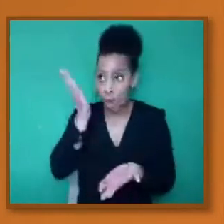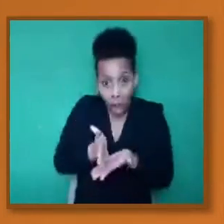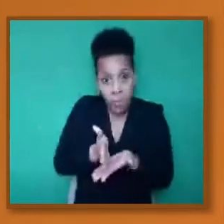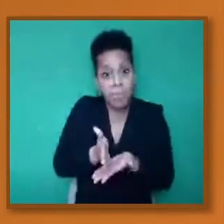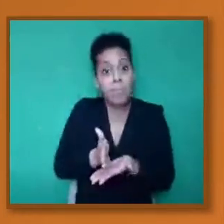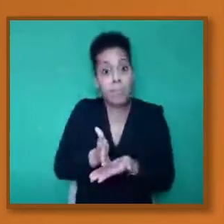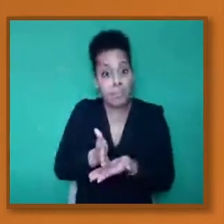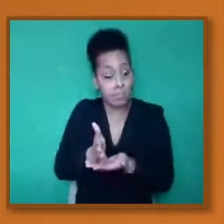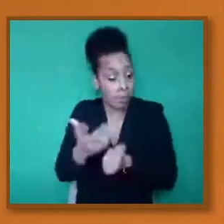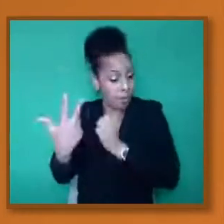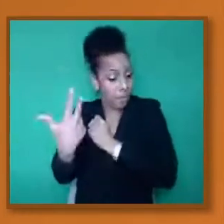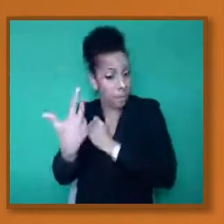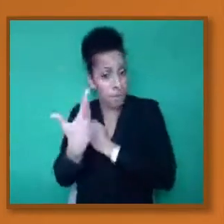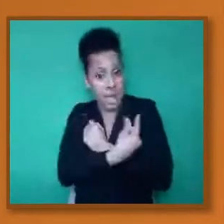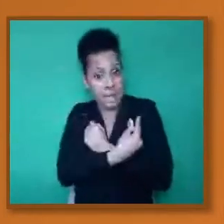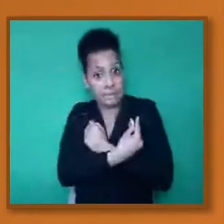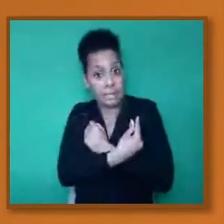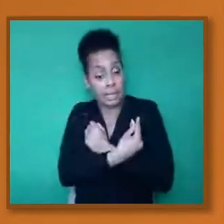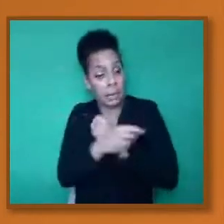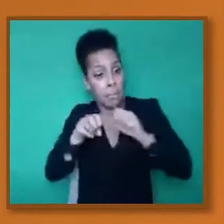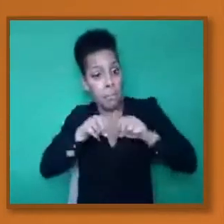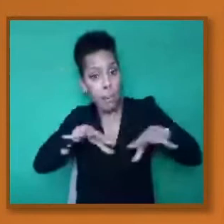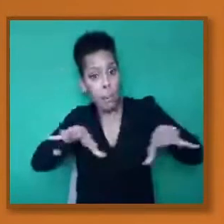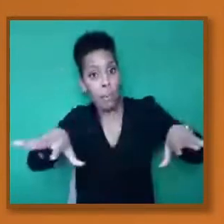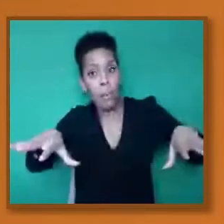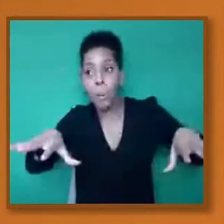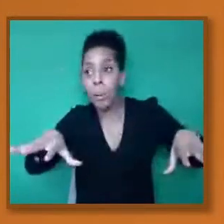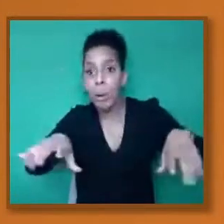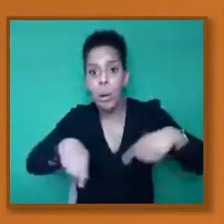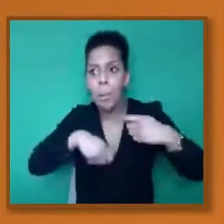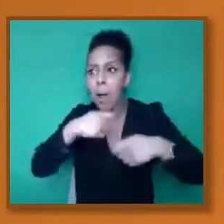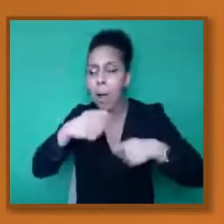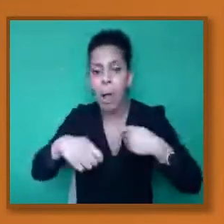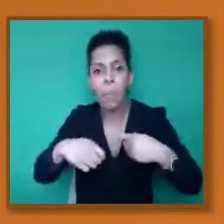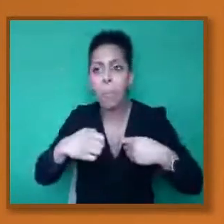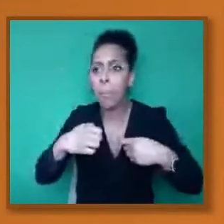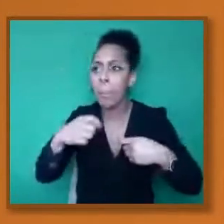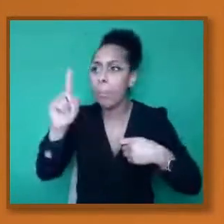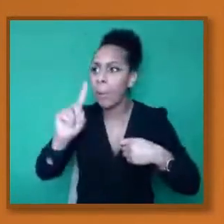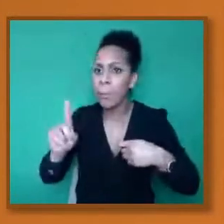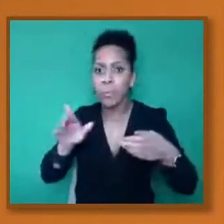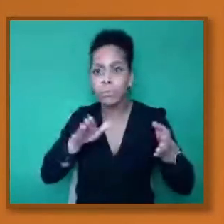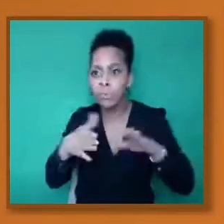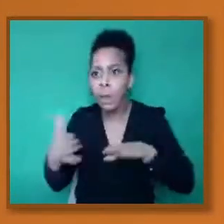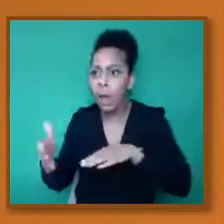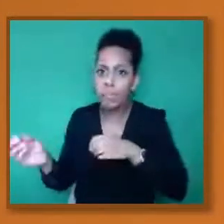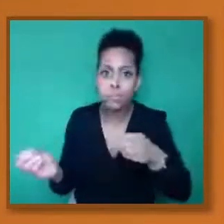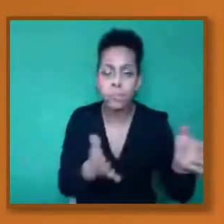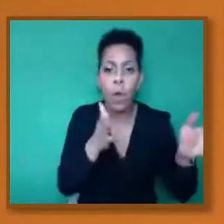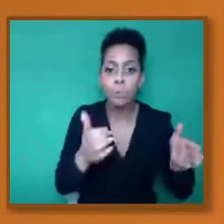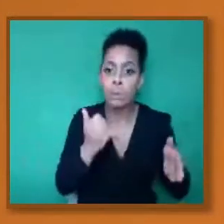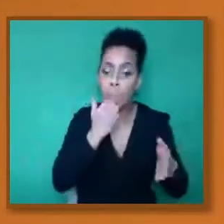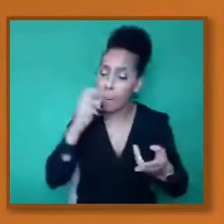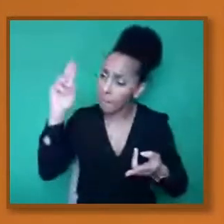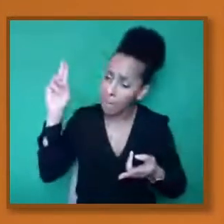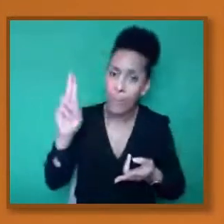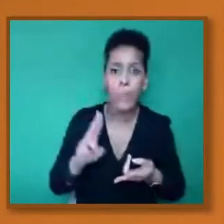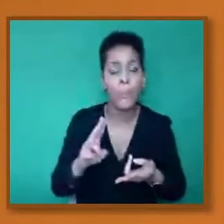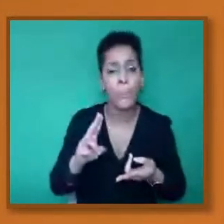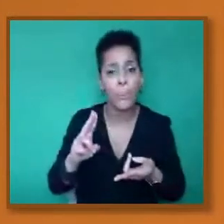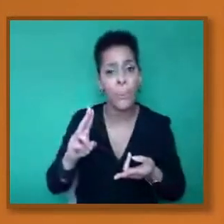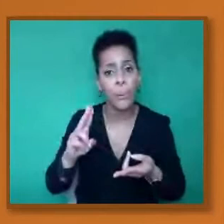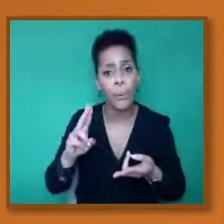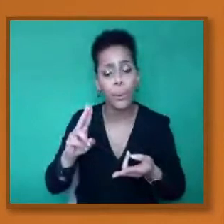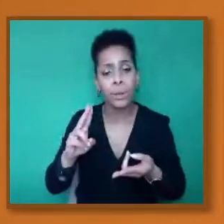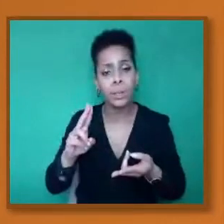process has been, and it's a combination of the vaccination process plus the lockdown. It's never